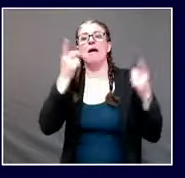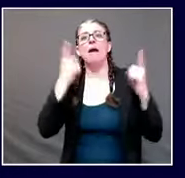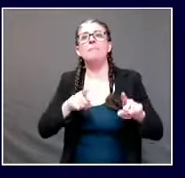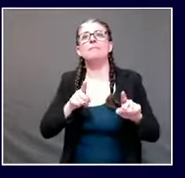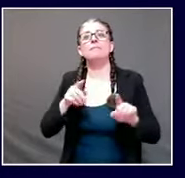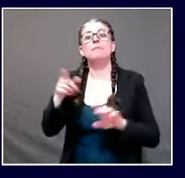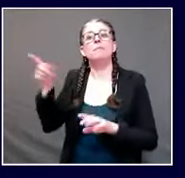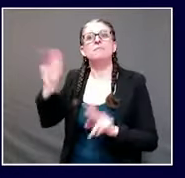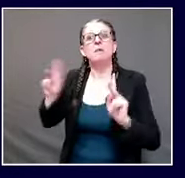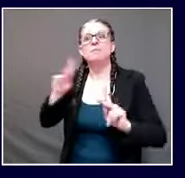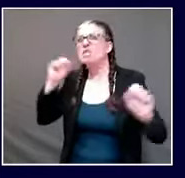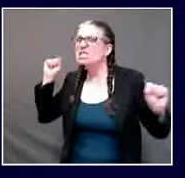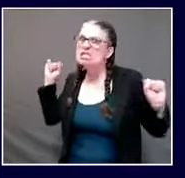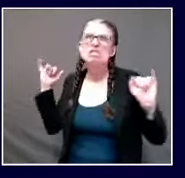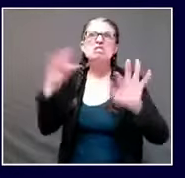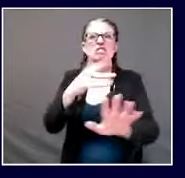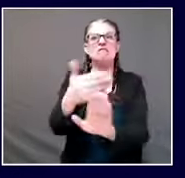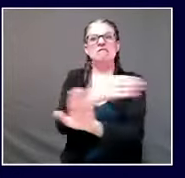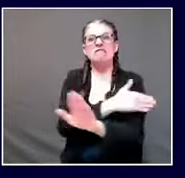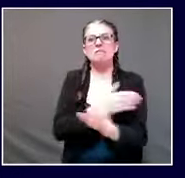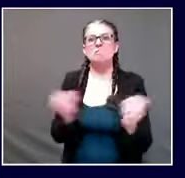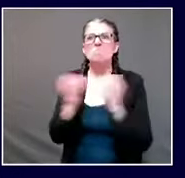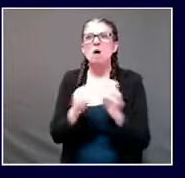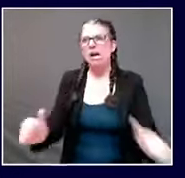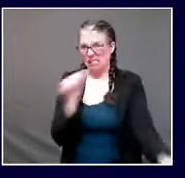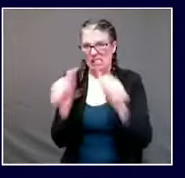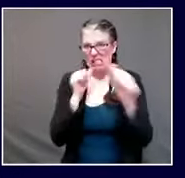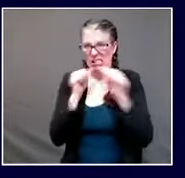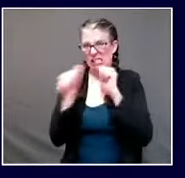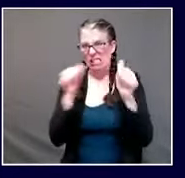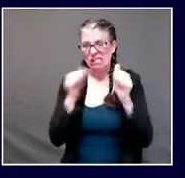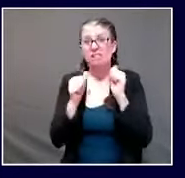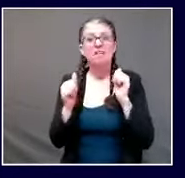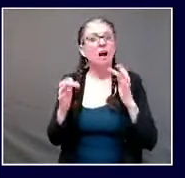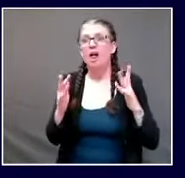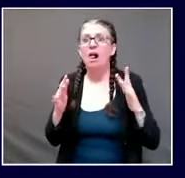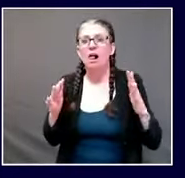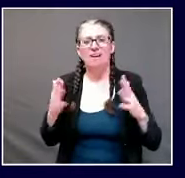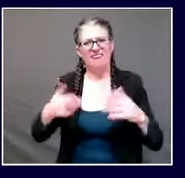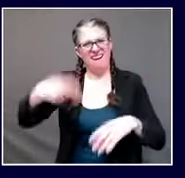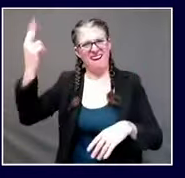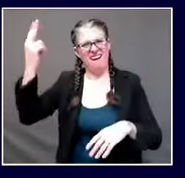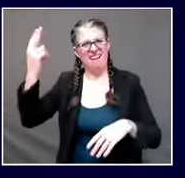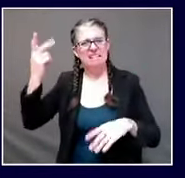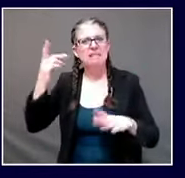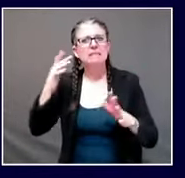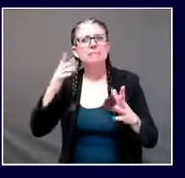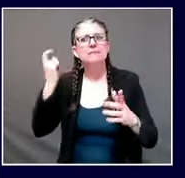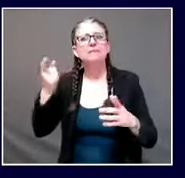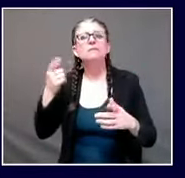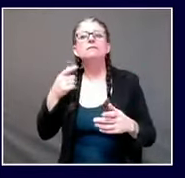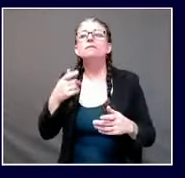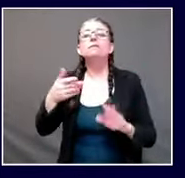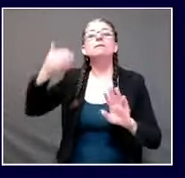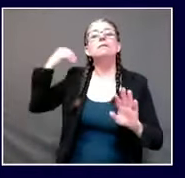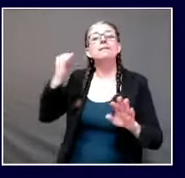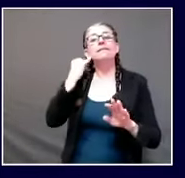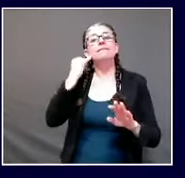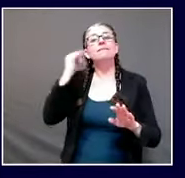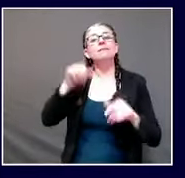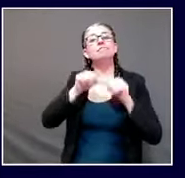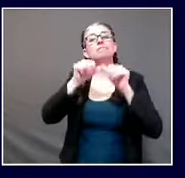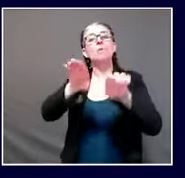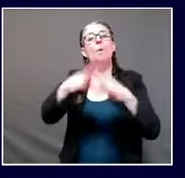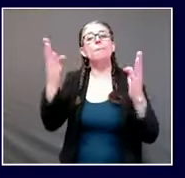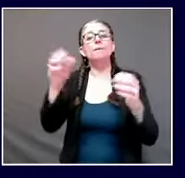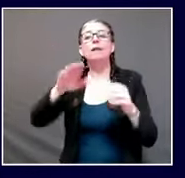the curfews often condense people visiting into a narrower period of time could lead to more crowding and potential exposures or also lead to more